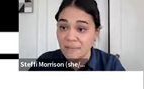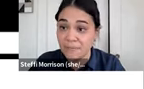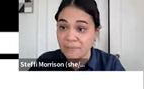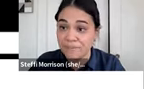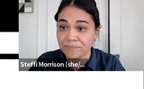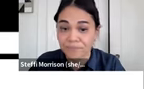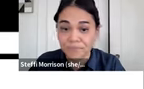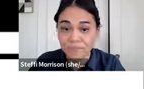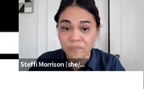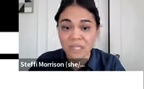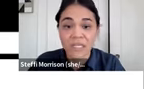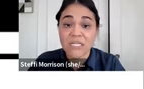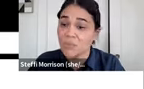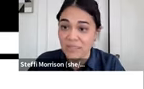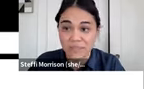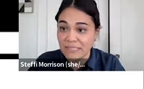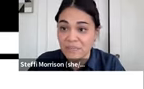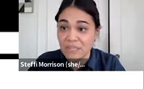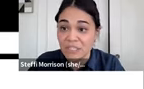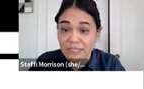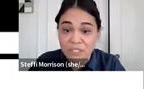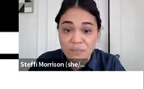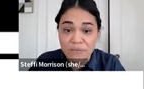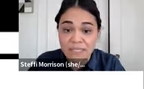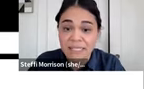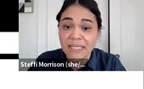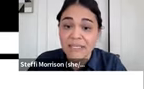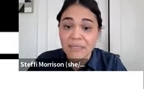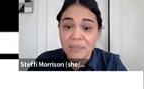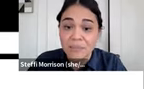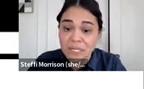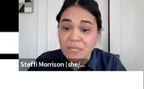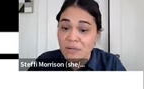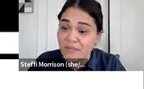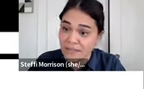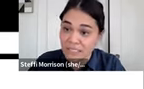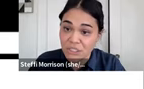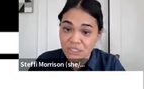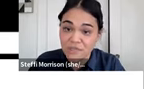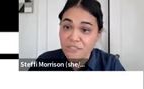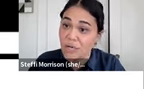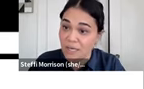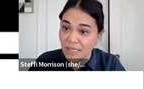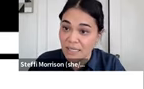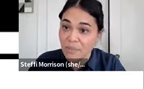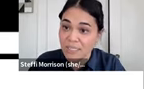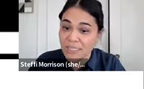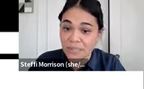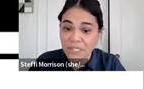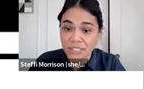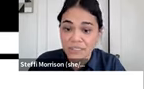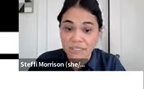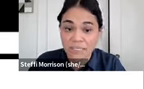programs. So while it's been a challenging pivot, many noted that this shift to online